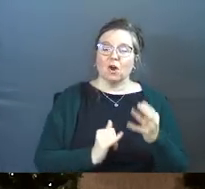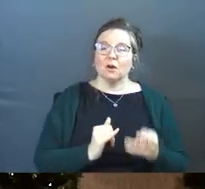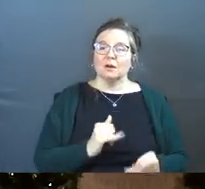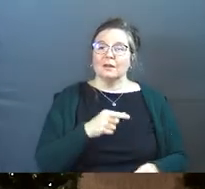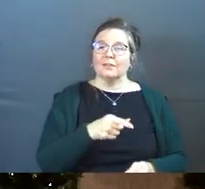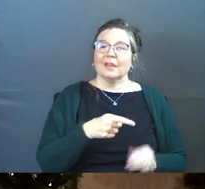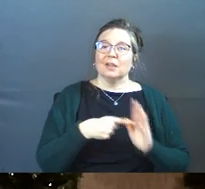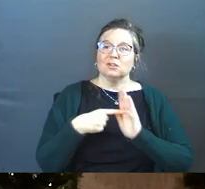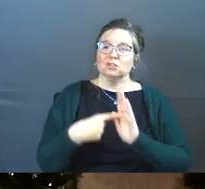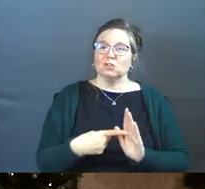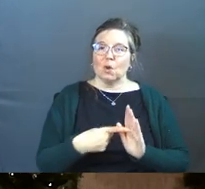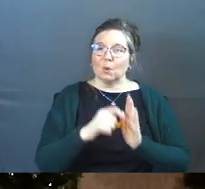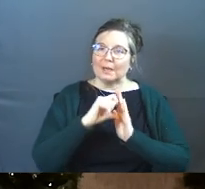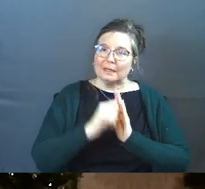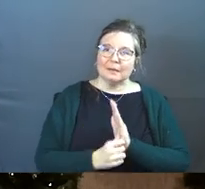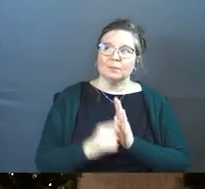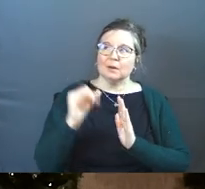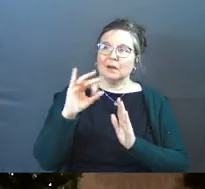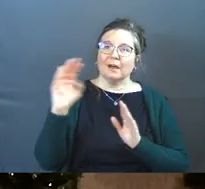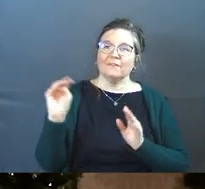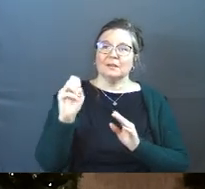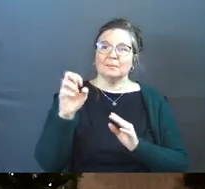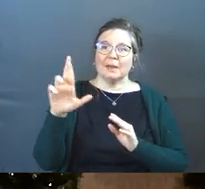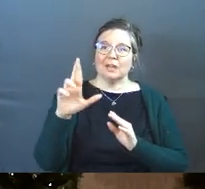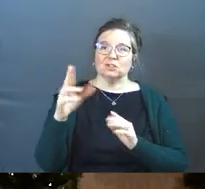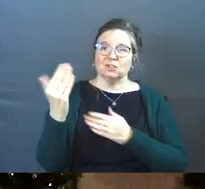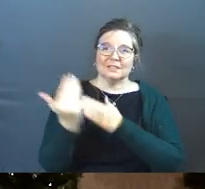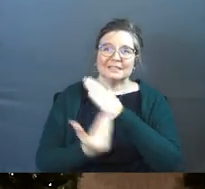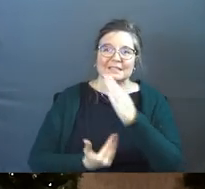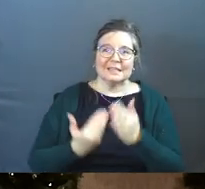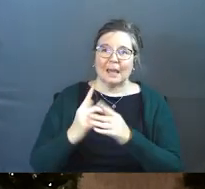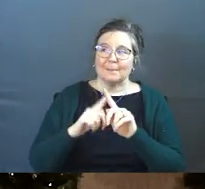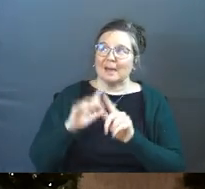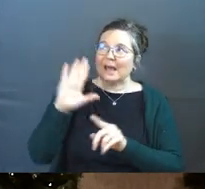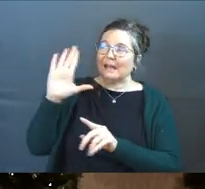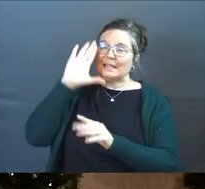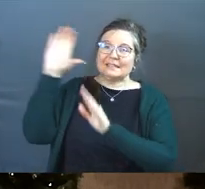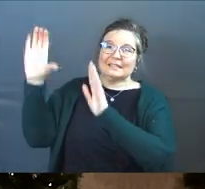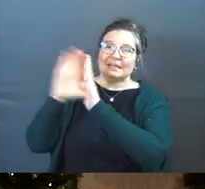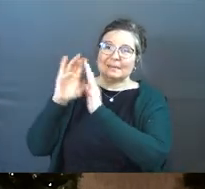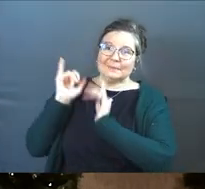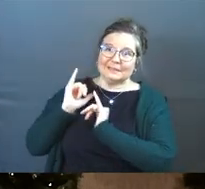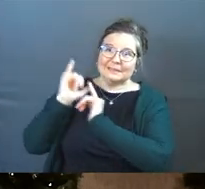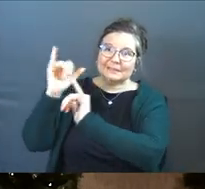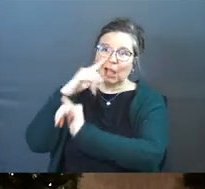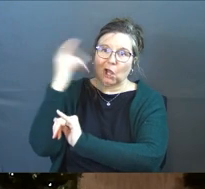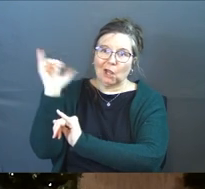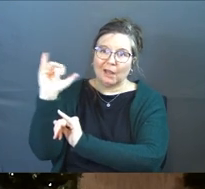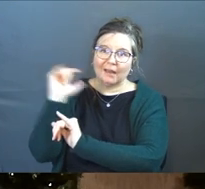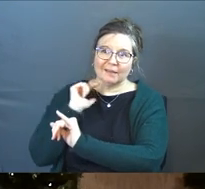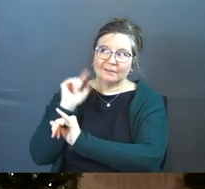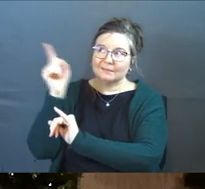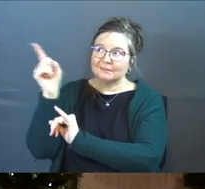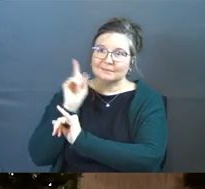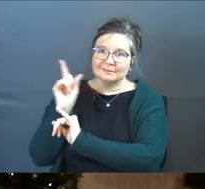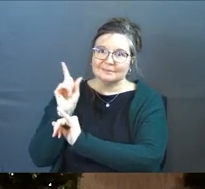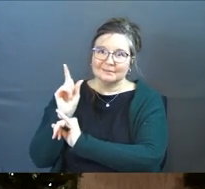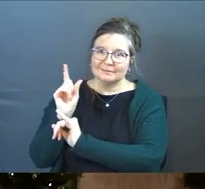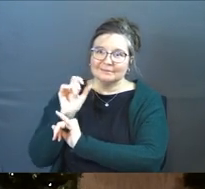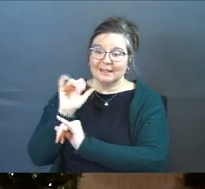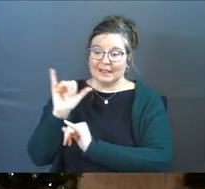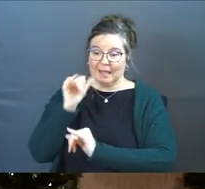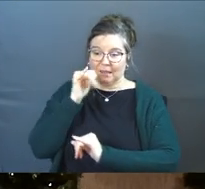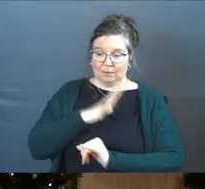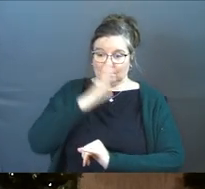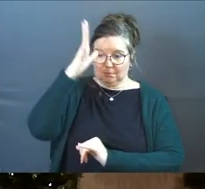They bear an imprint of the master's hand, but they do not bear his image the way that men and women